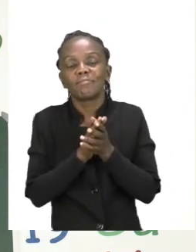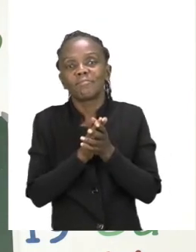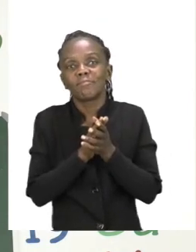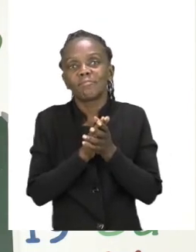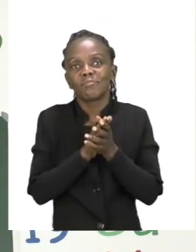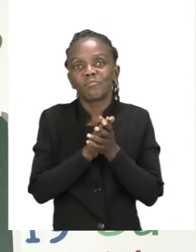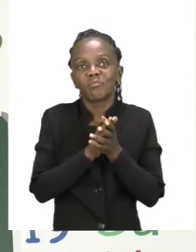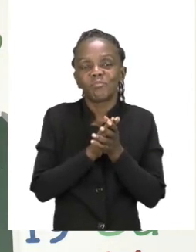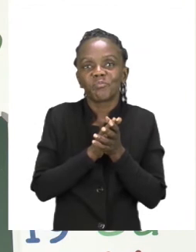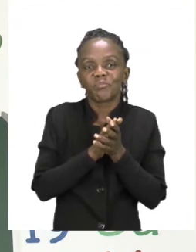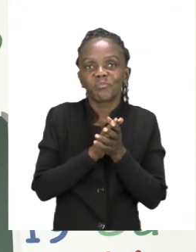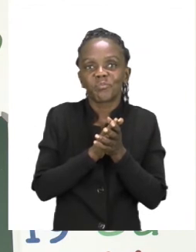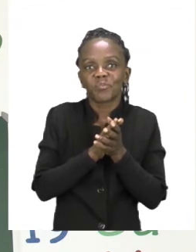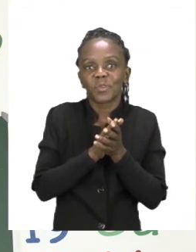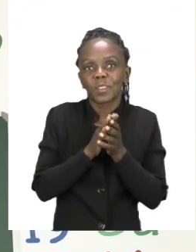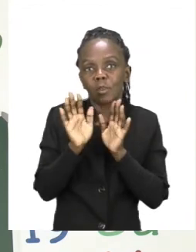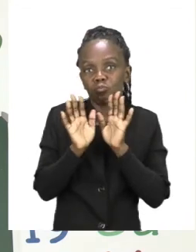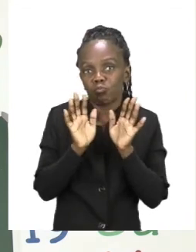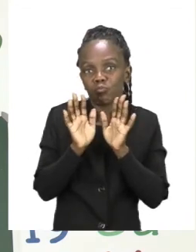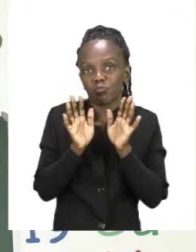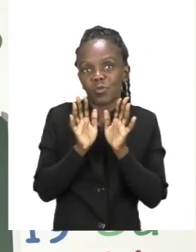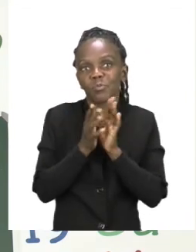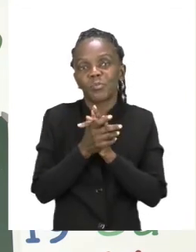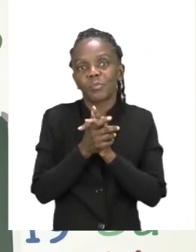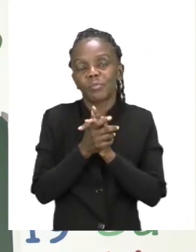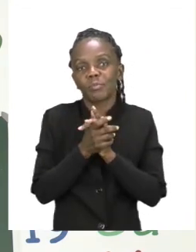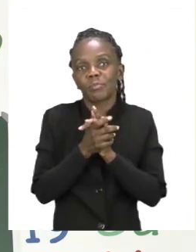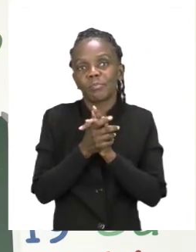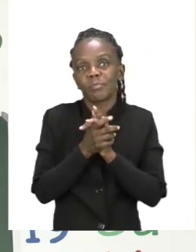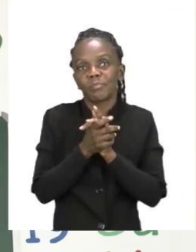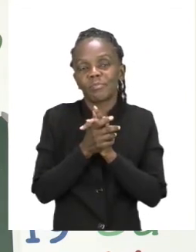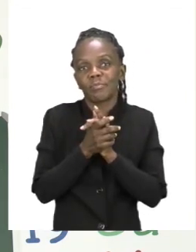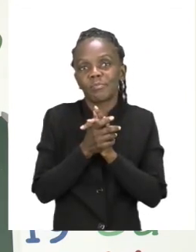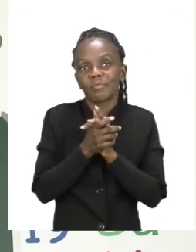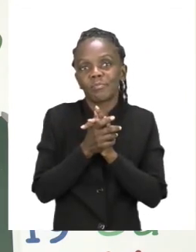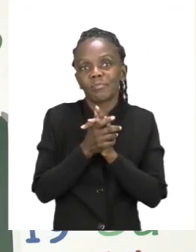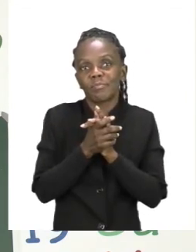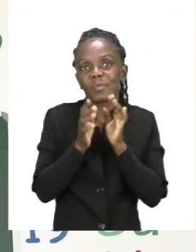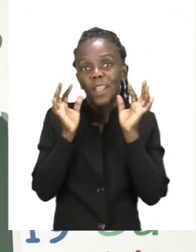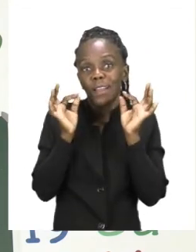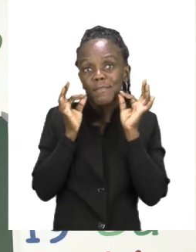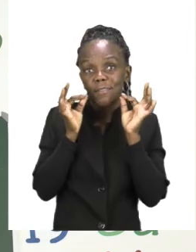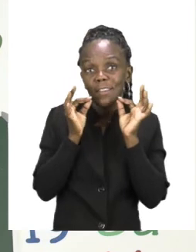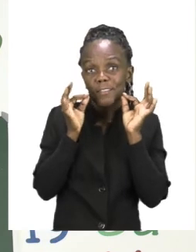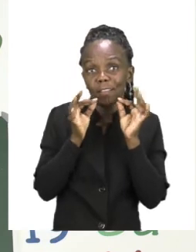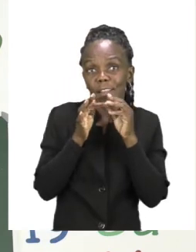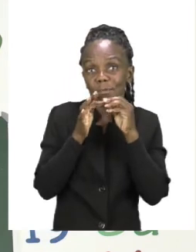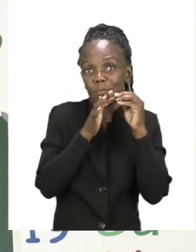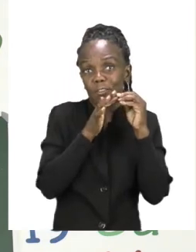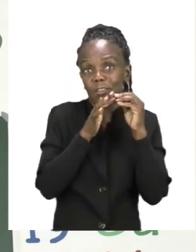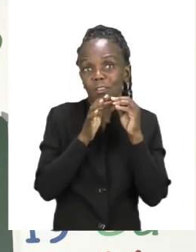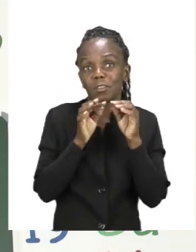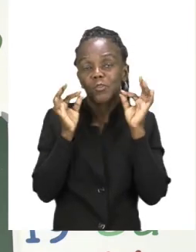So Soshi, we want to say goodbye. Are you ready? Wonderful. Let's sing our special goodbye song.